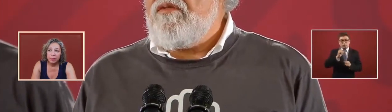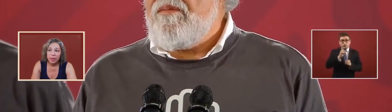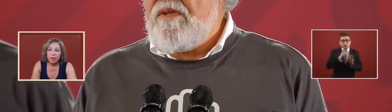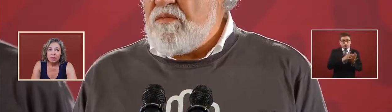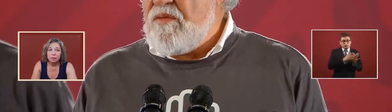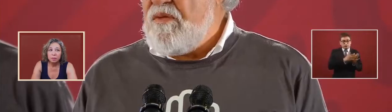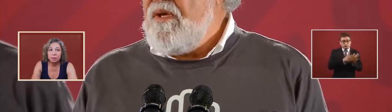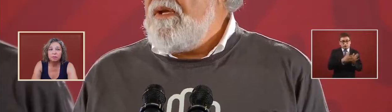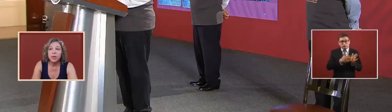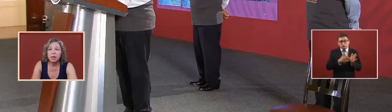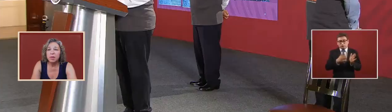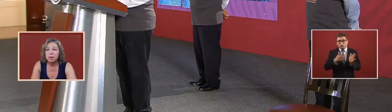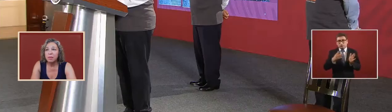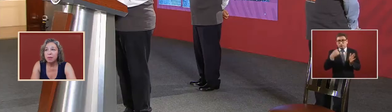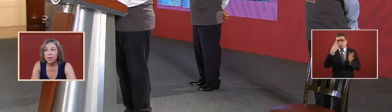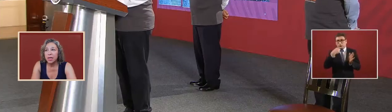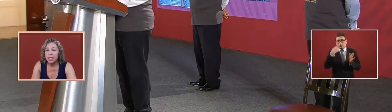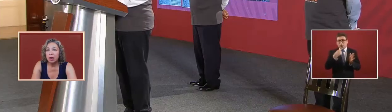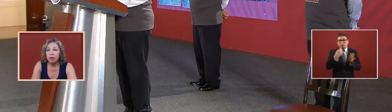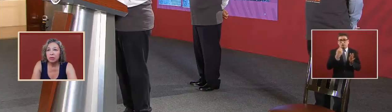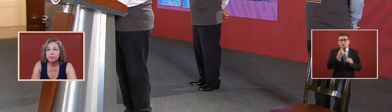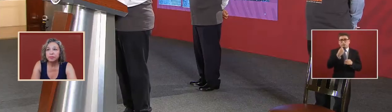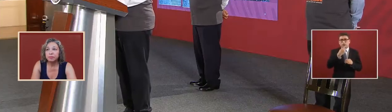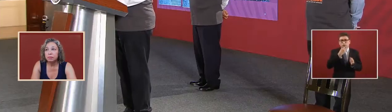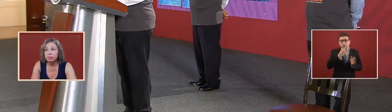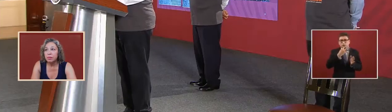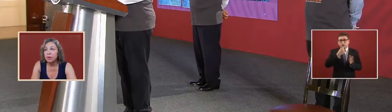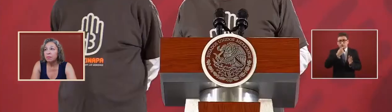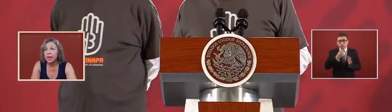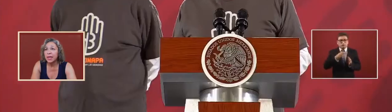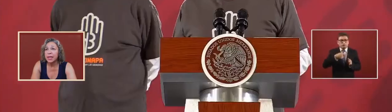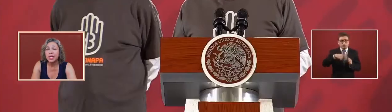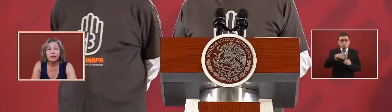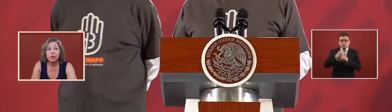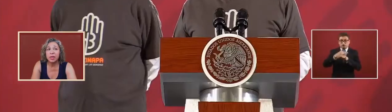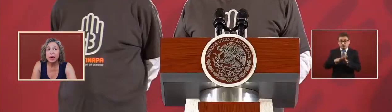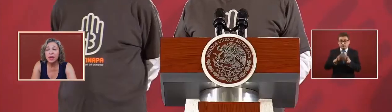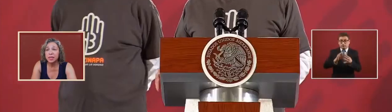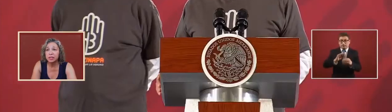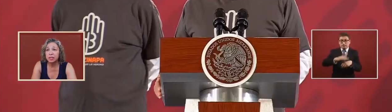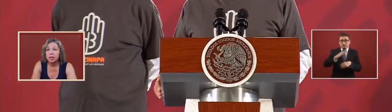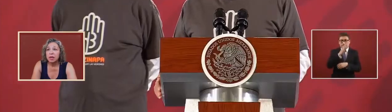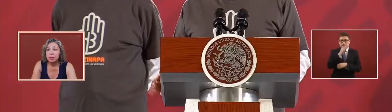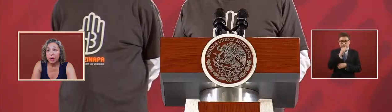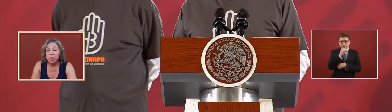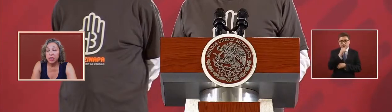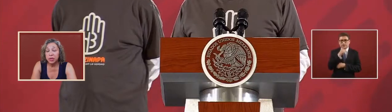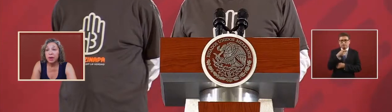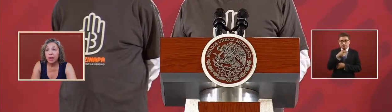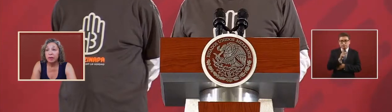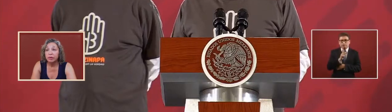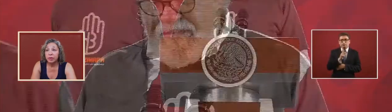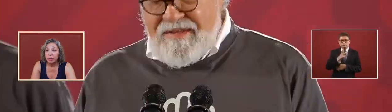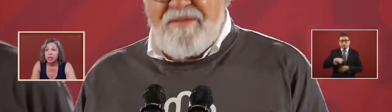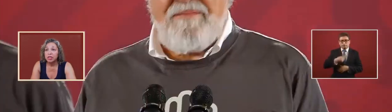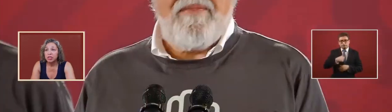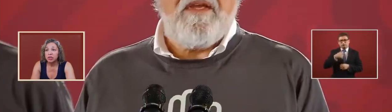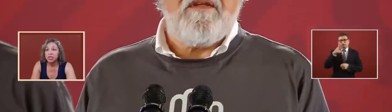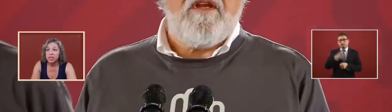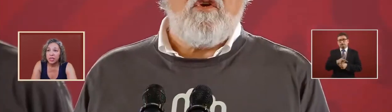a minute by minute call but i cannot give you any details but we do have